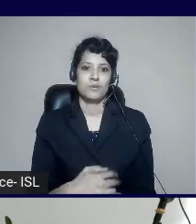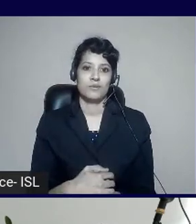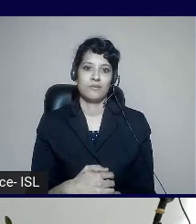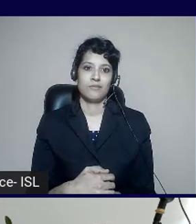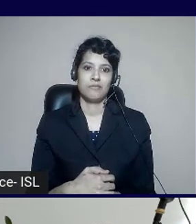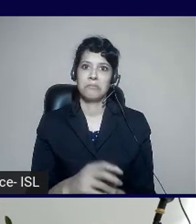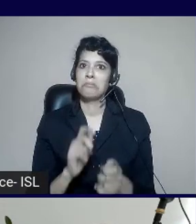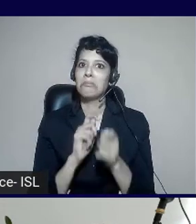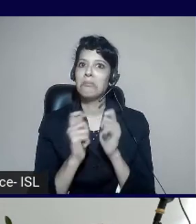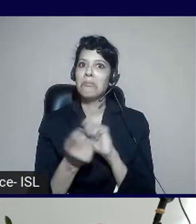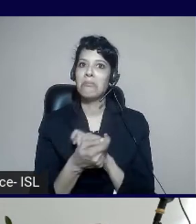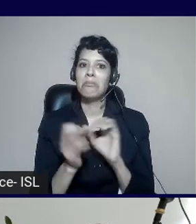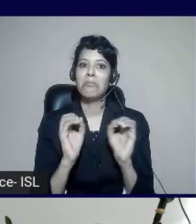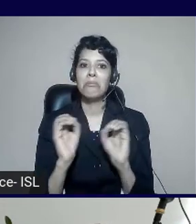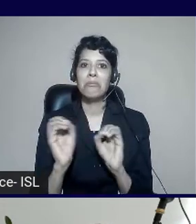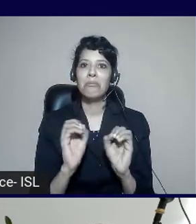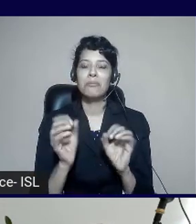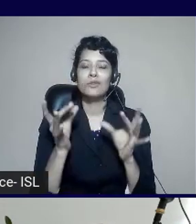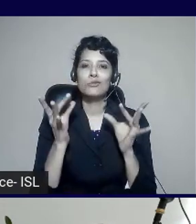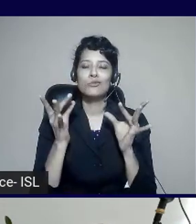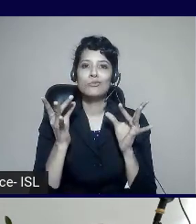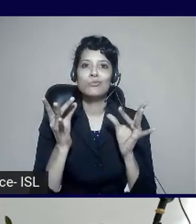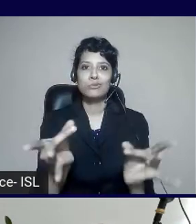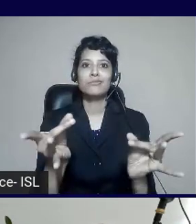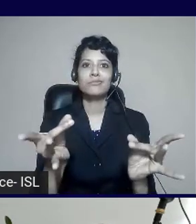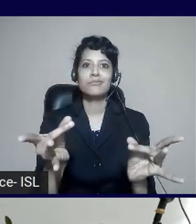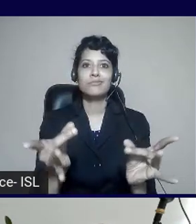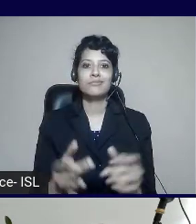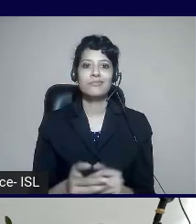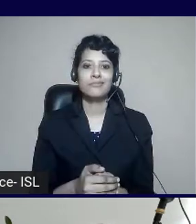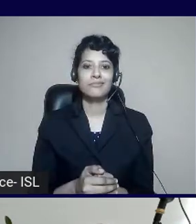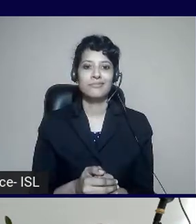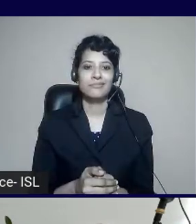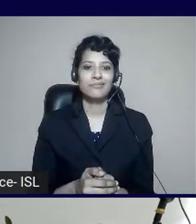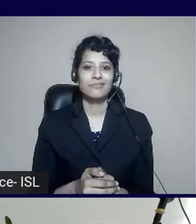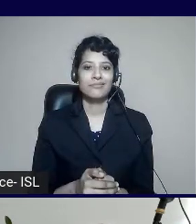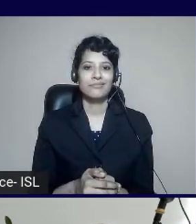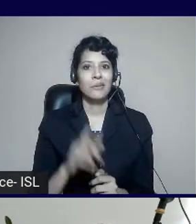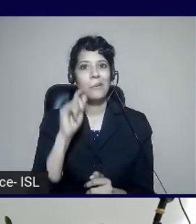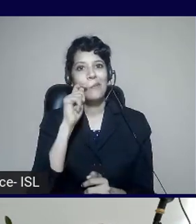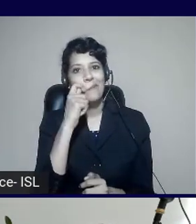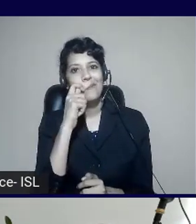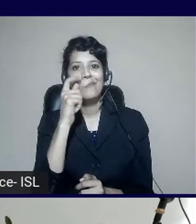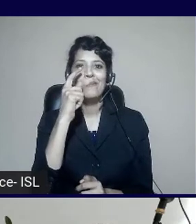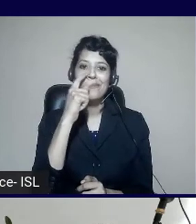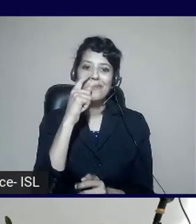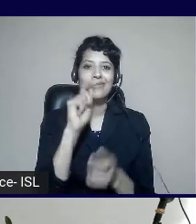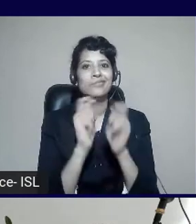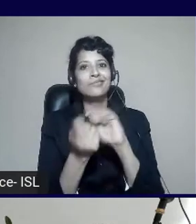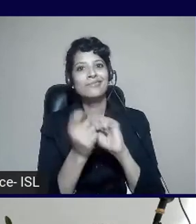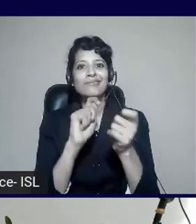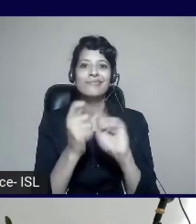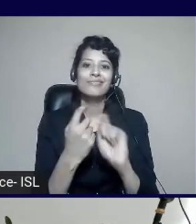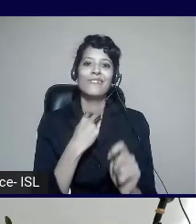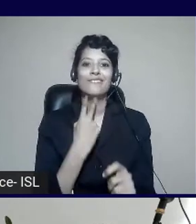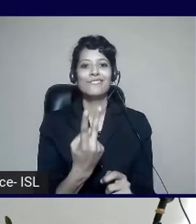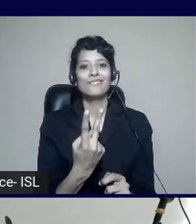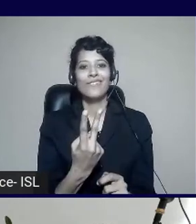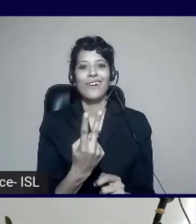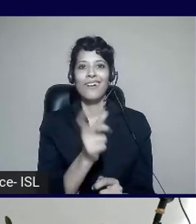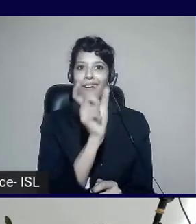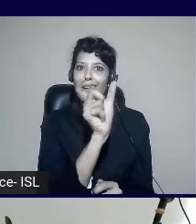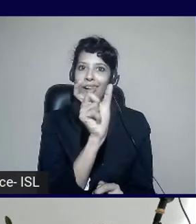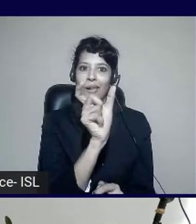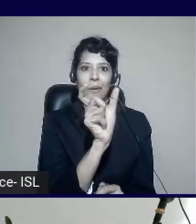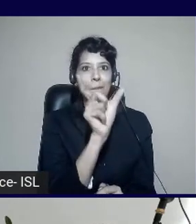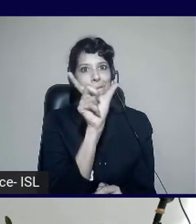to make it that experience. I can change it to male or female voice, increase the voice speed. I can change the font to bigger or